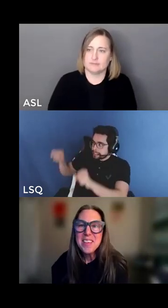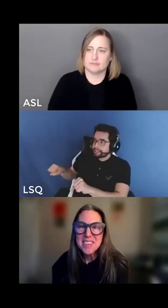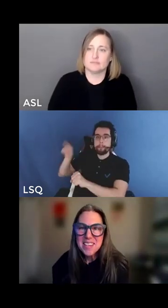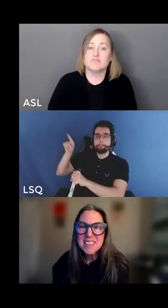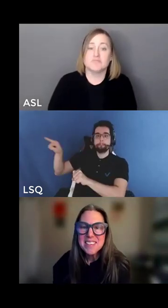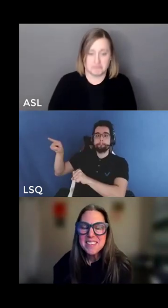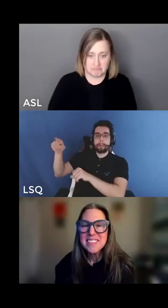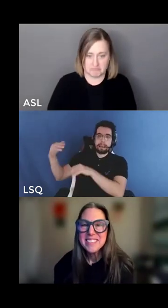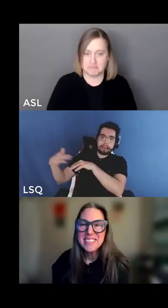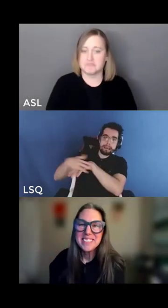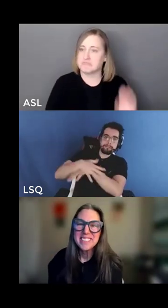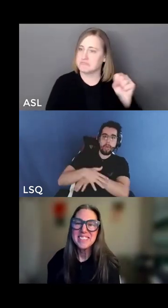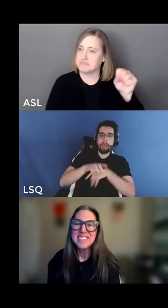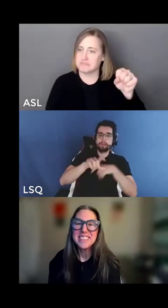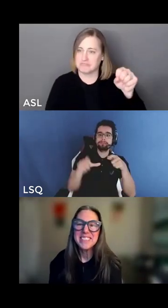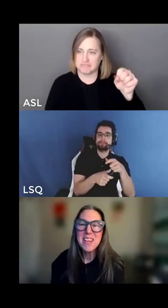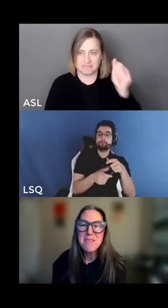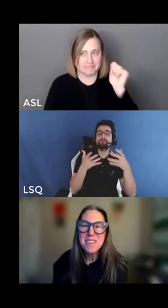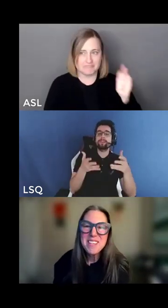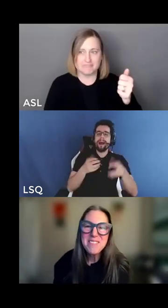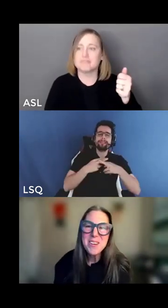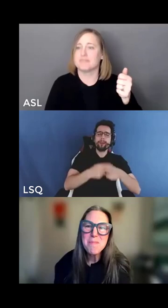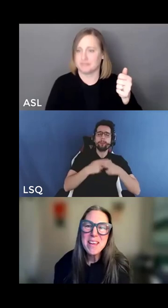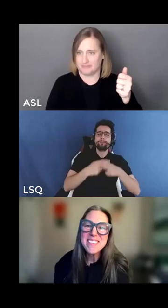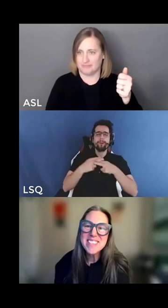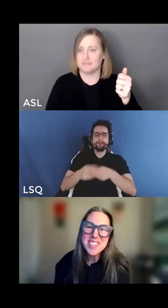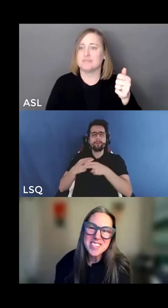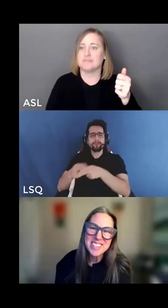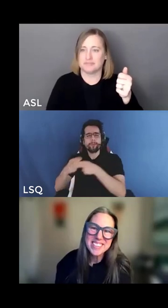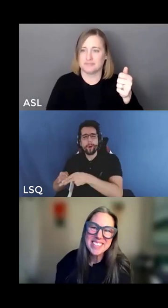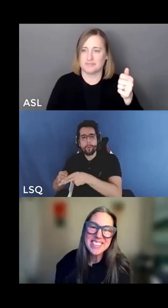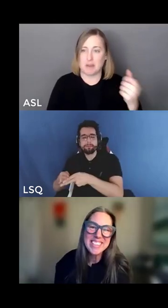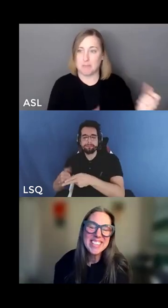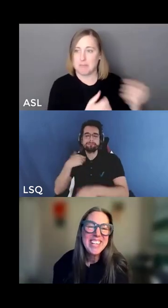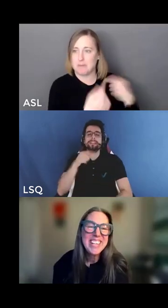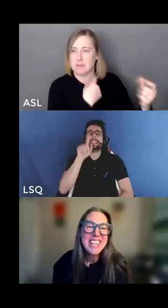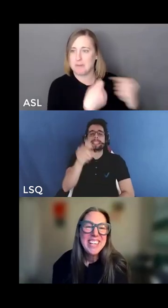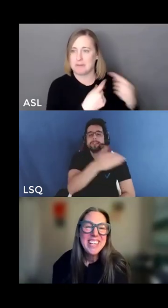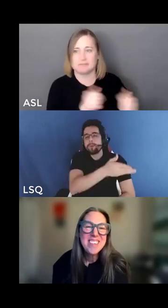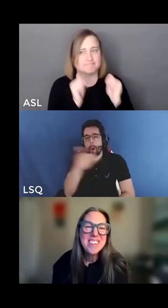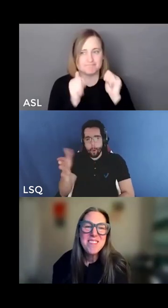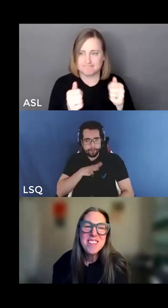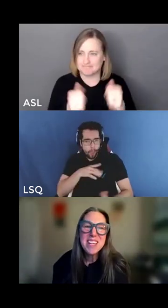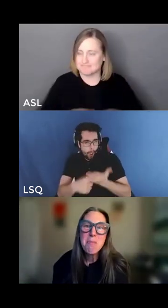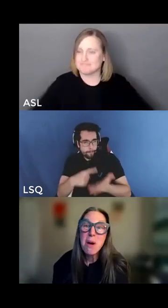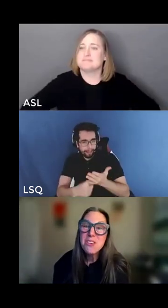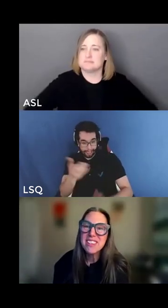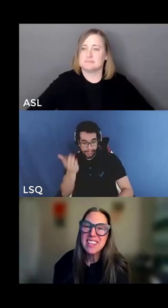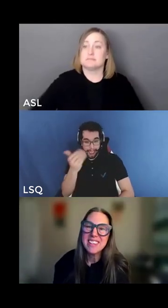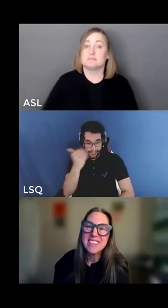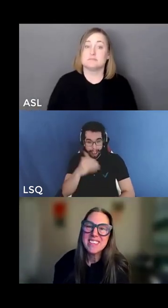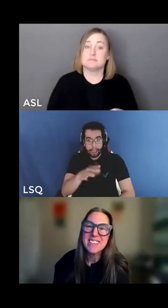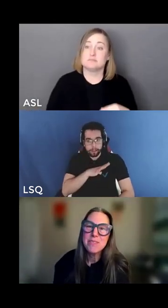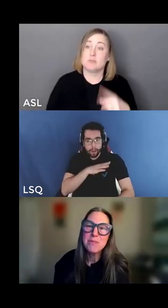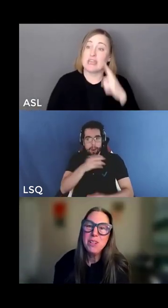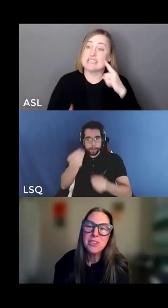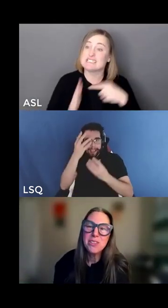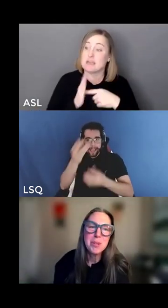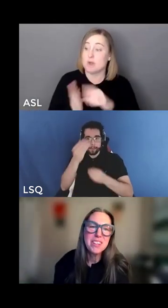yeah that's it i am receiving your messages it's terms like marginalized